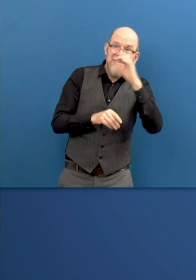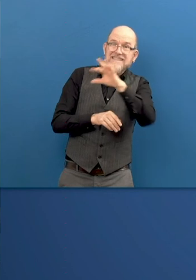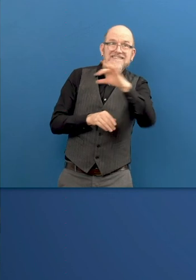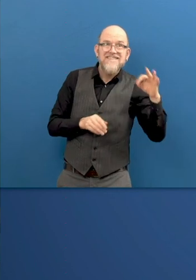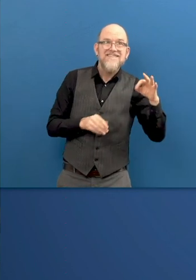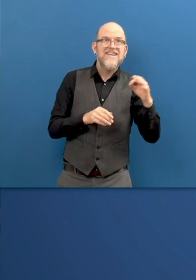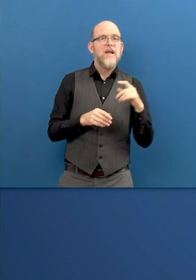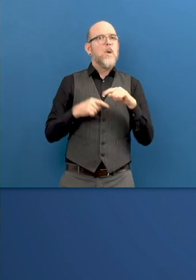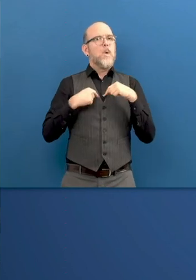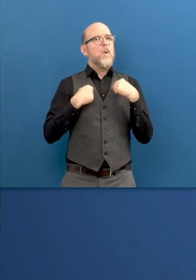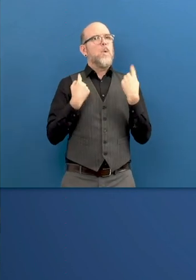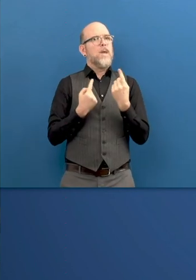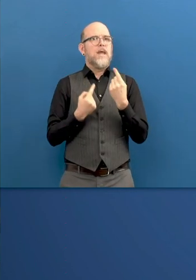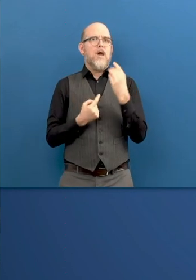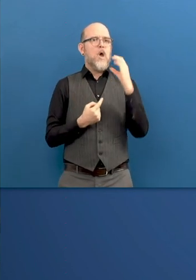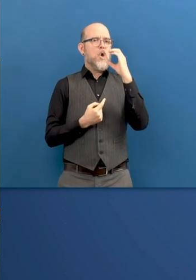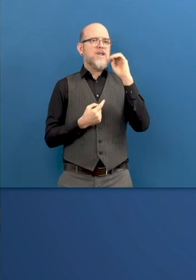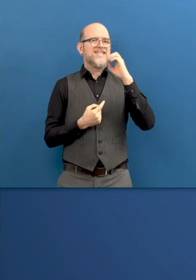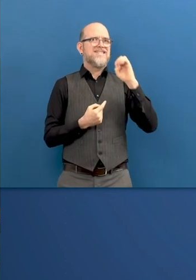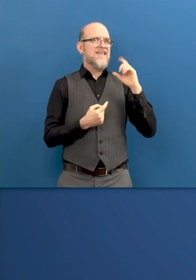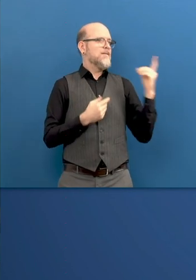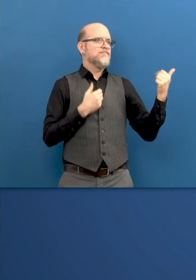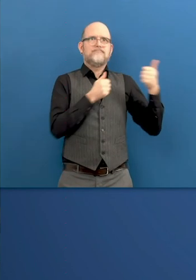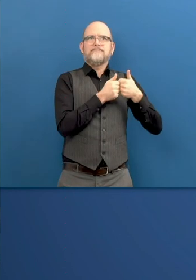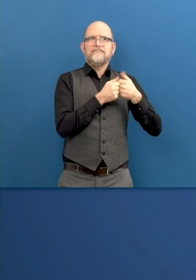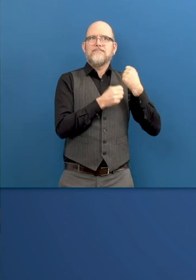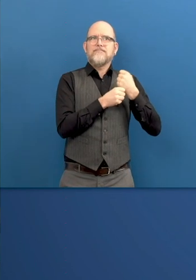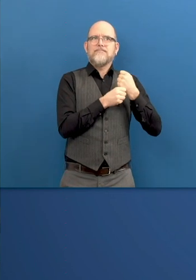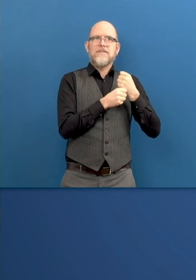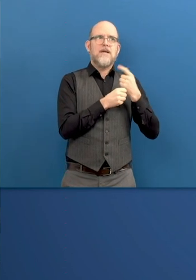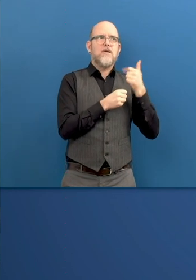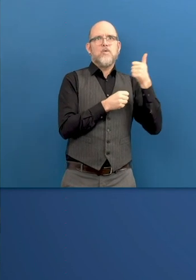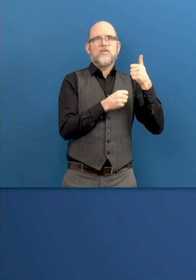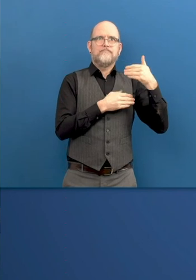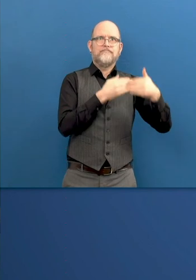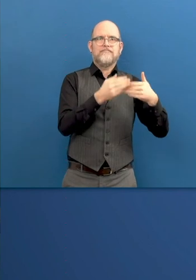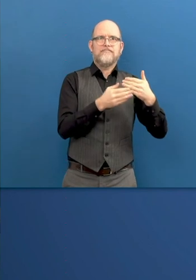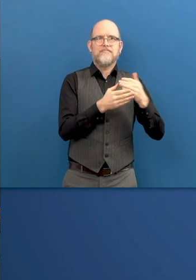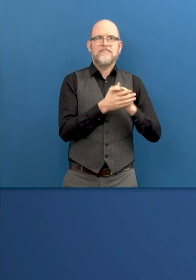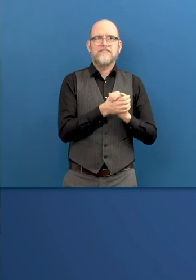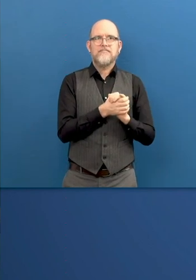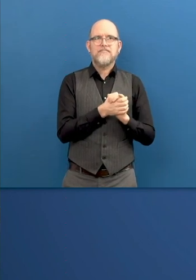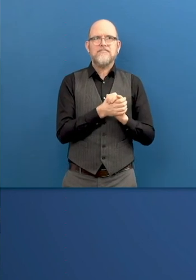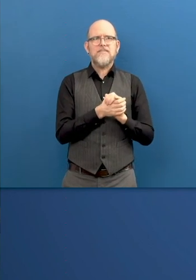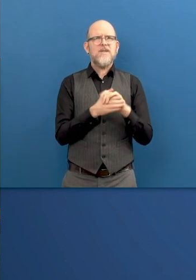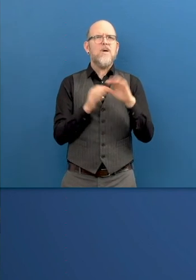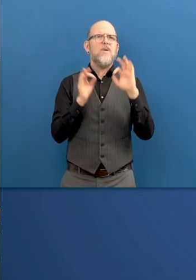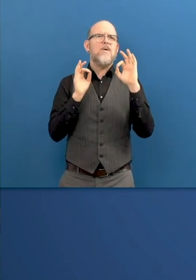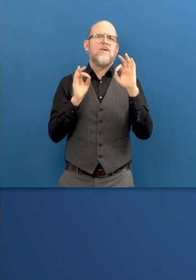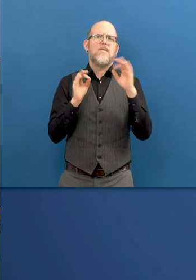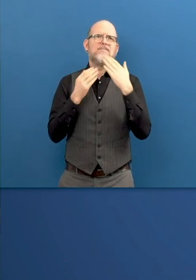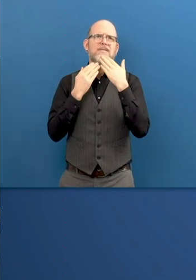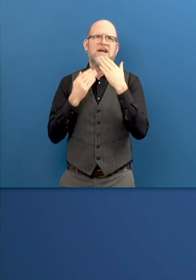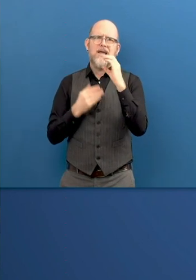Well, thank you very much, Carlos. Collaboration with Microsoft, or collaboration with the International